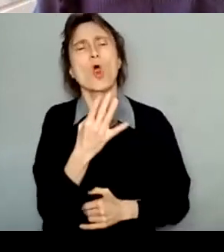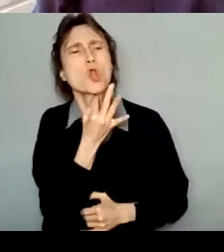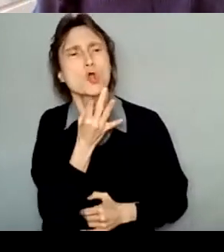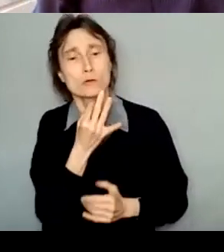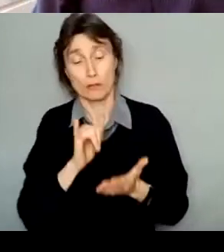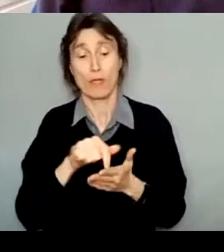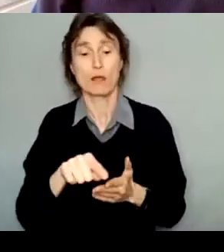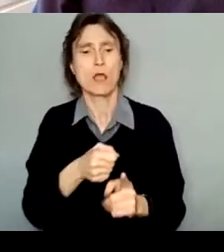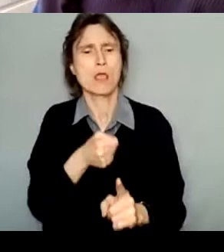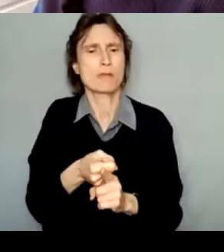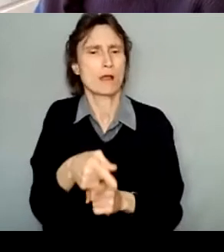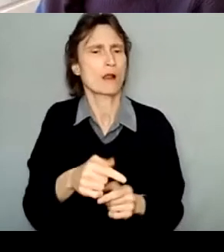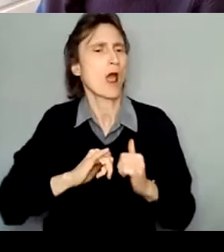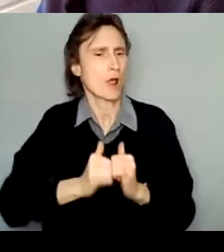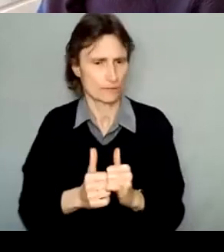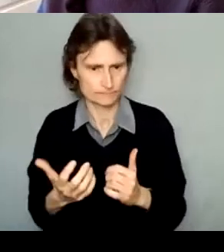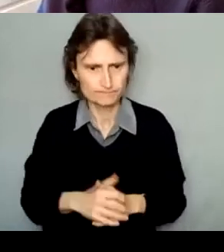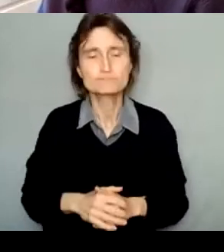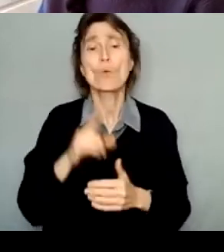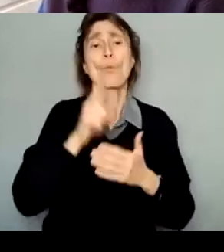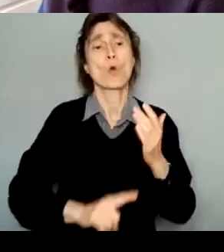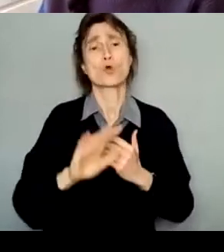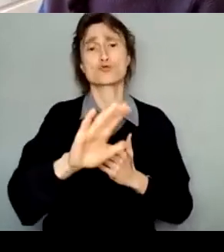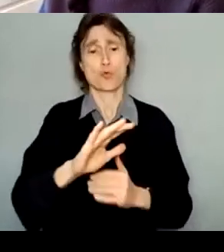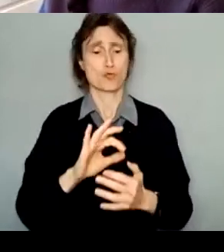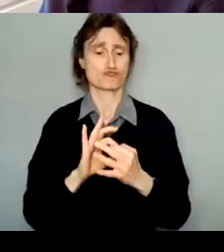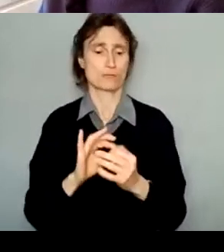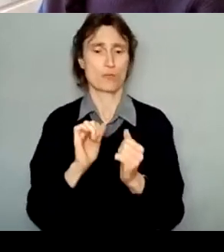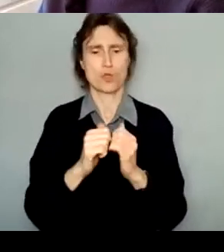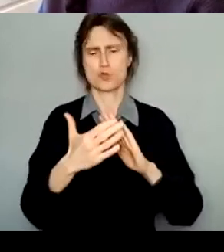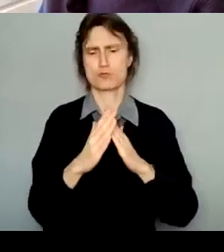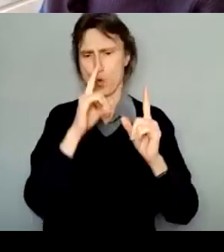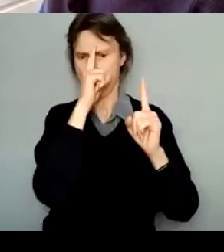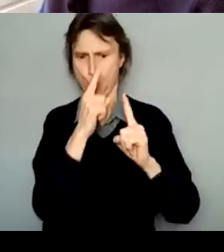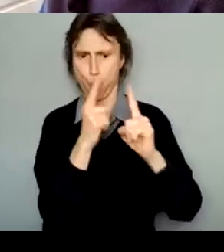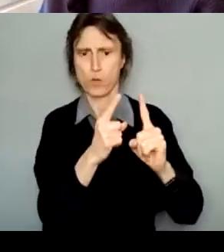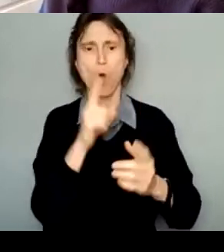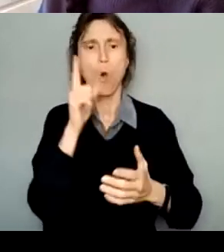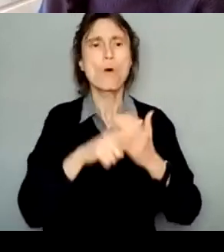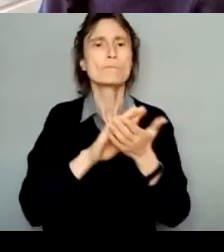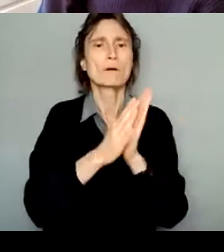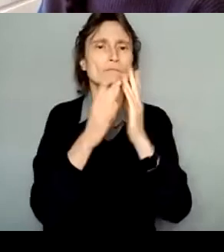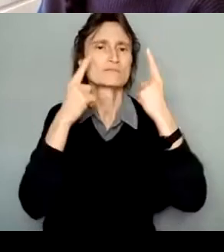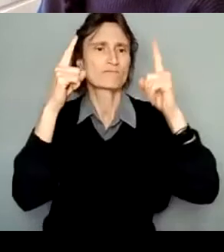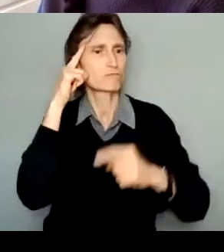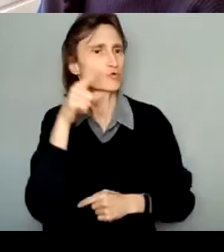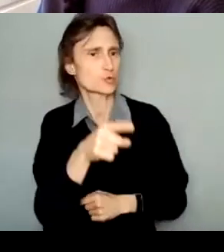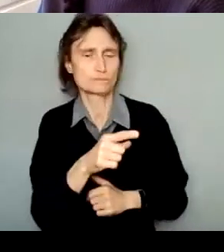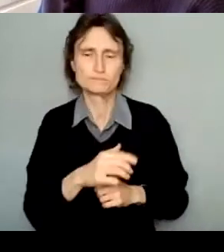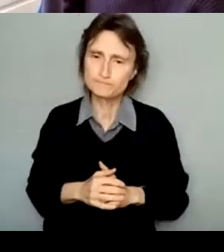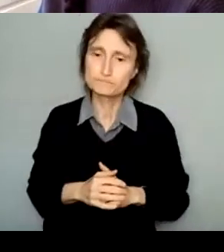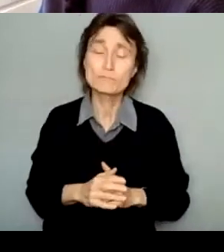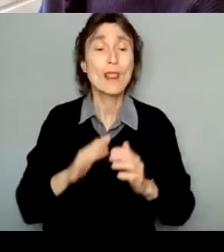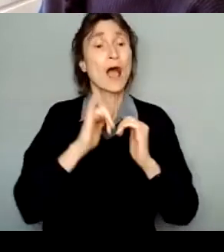What are your relationship or community goals for this project and what will success mean for you? How will this project impact